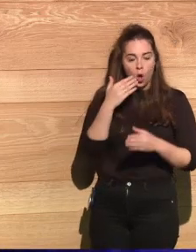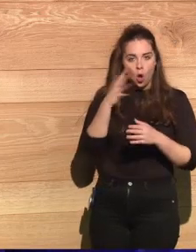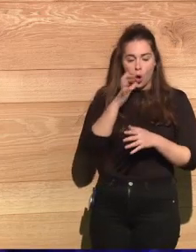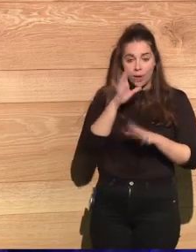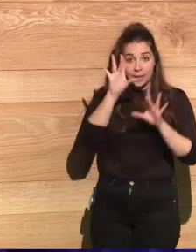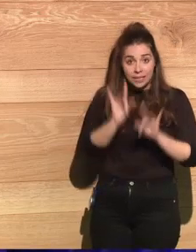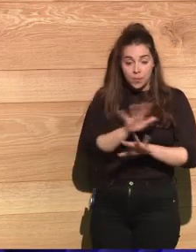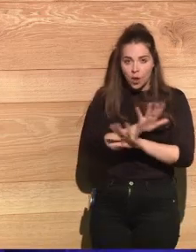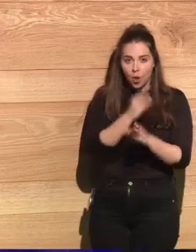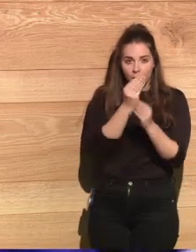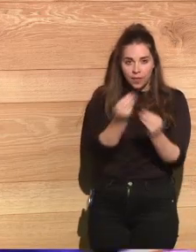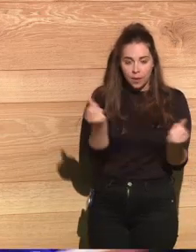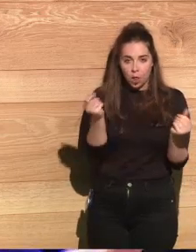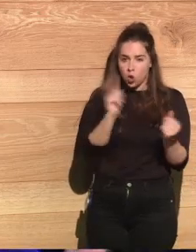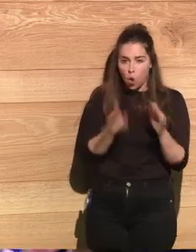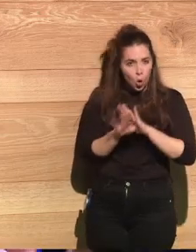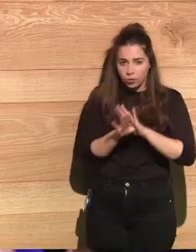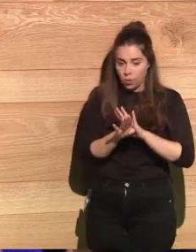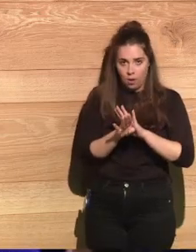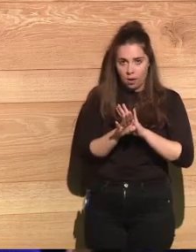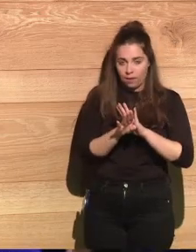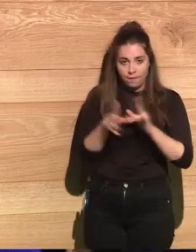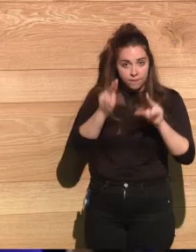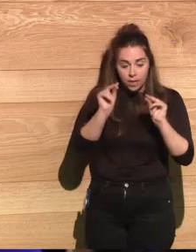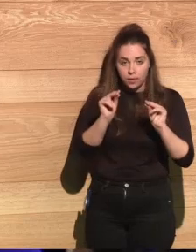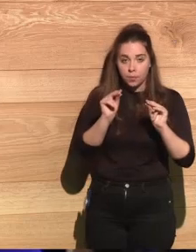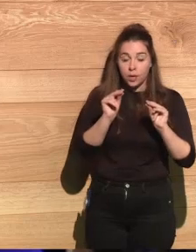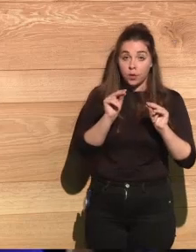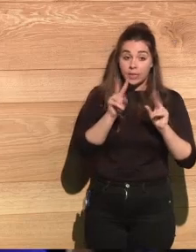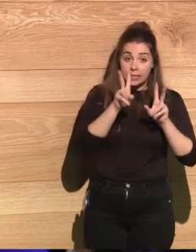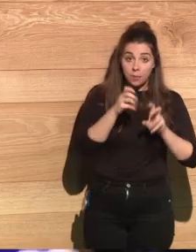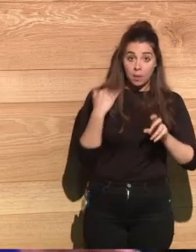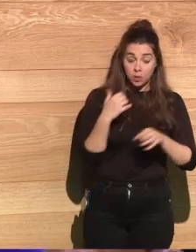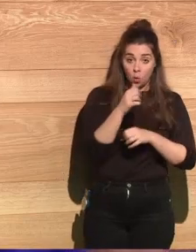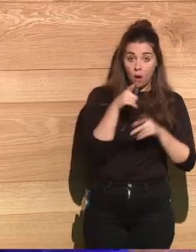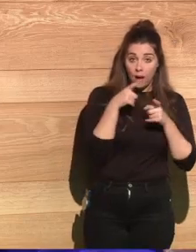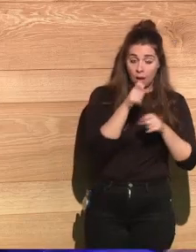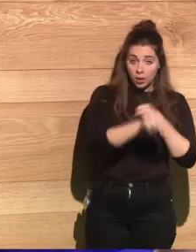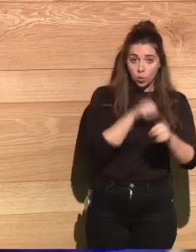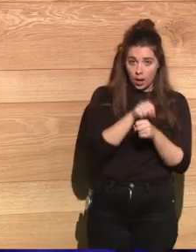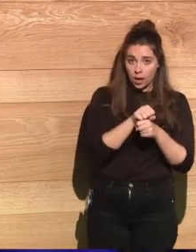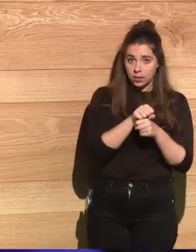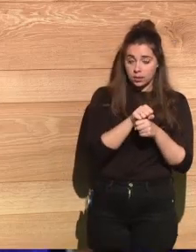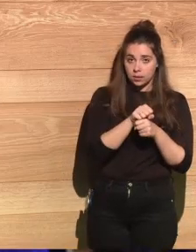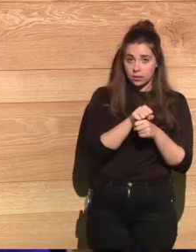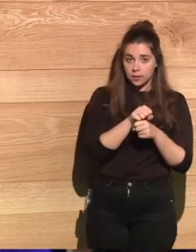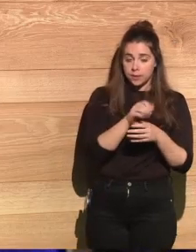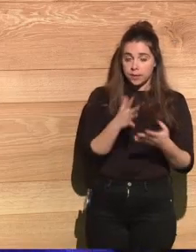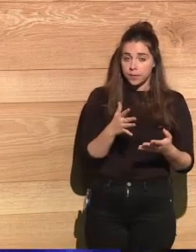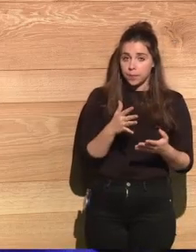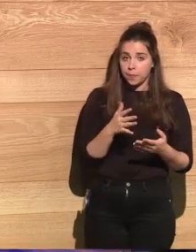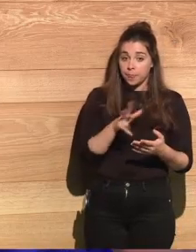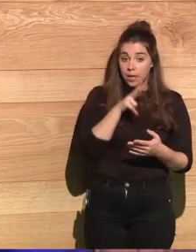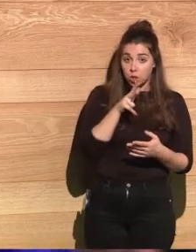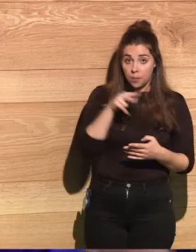continuing. But with the issue of nuclear weapons, after Hiroshima and Nagasaki,